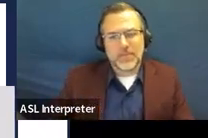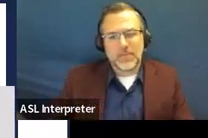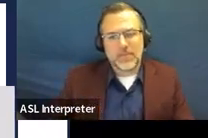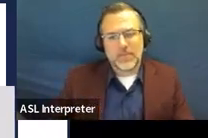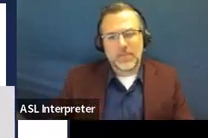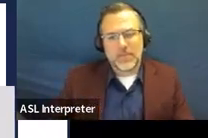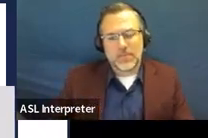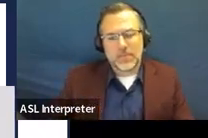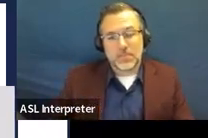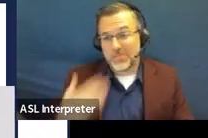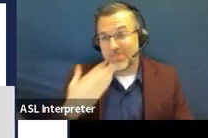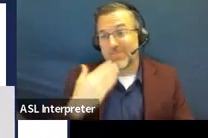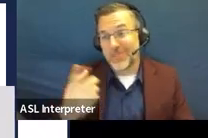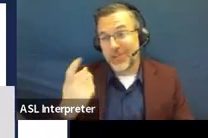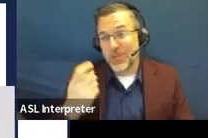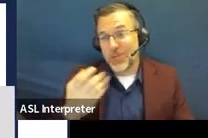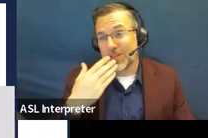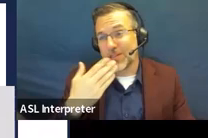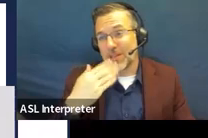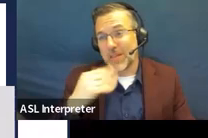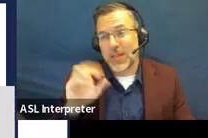That's a good question. Thanks, Colette.